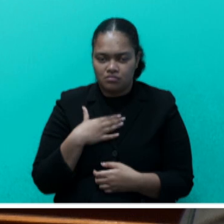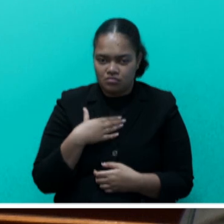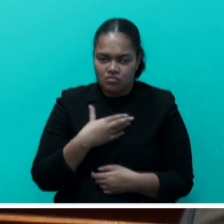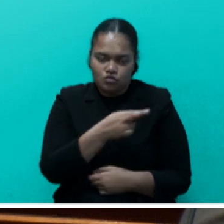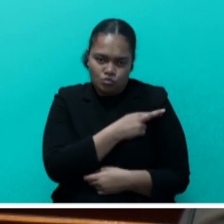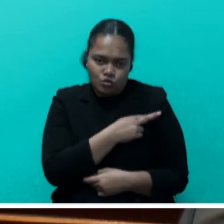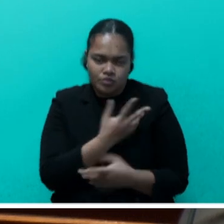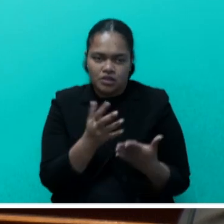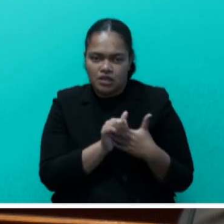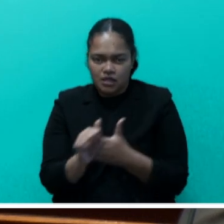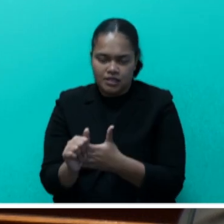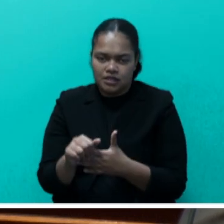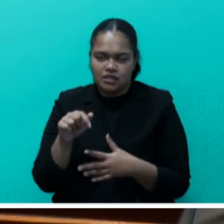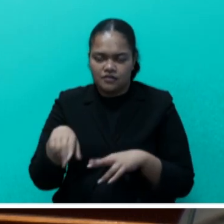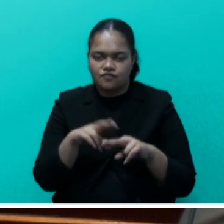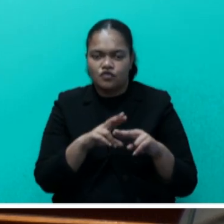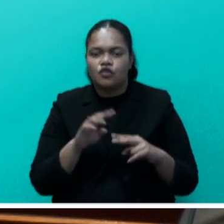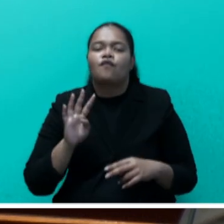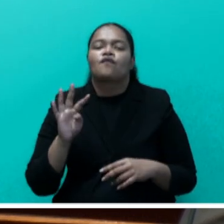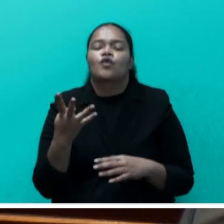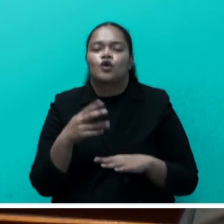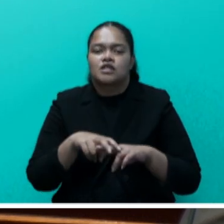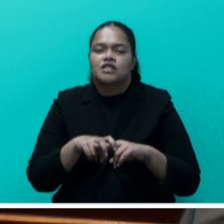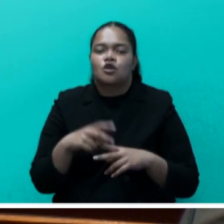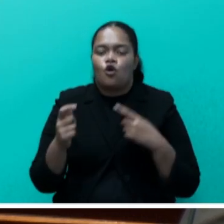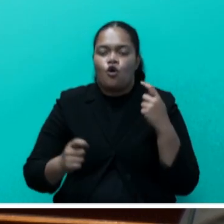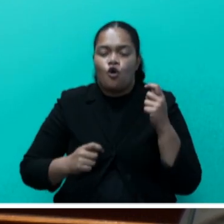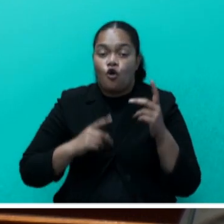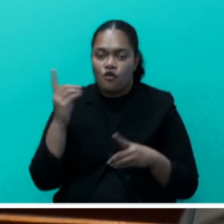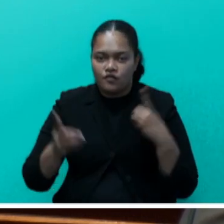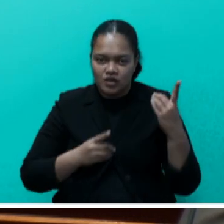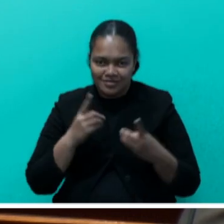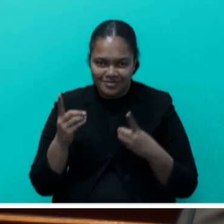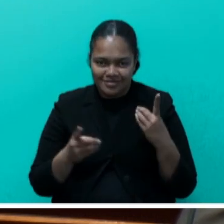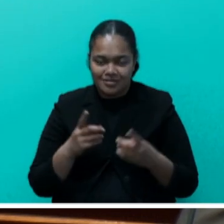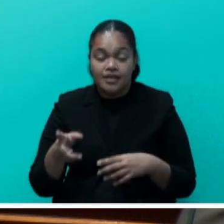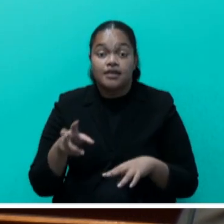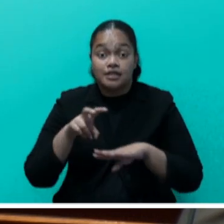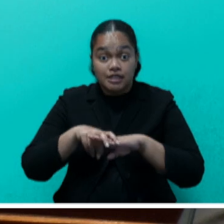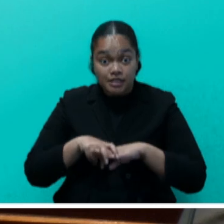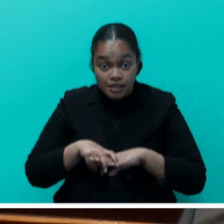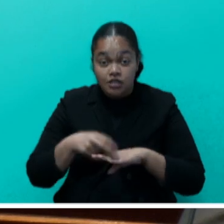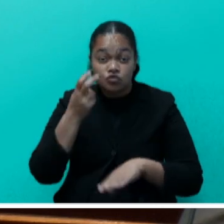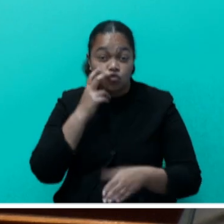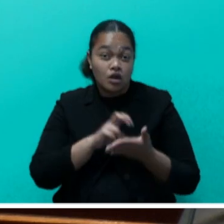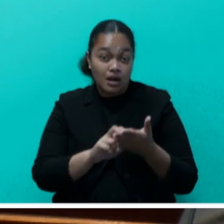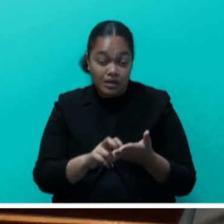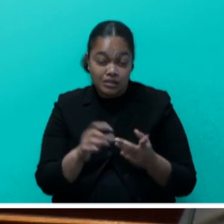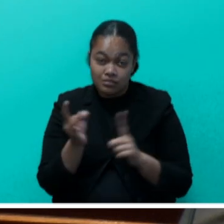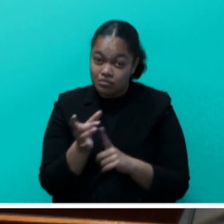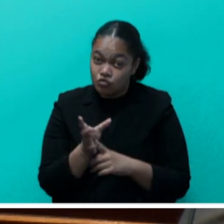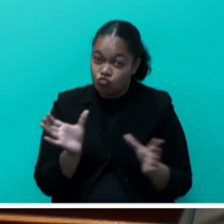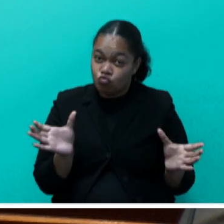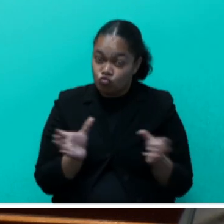to the Fourth SEEDS Conference. Mr. Speaker, sir, SEEDS is recognized as a distinct group of